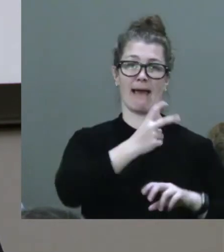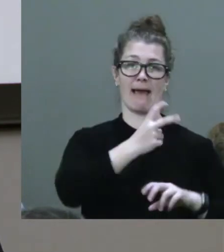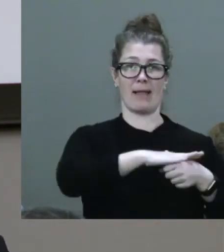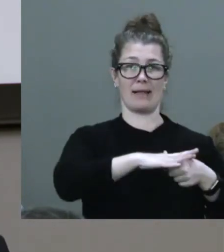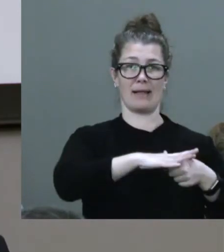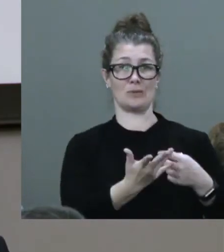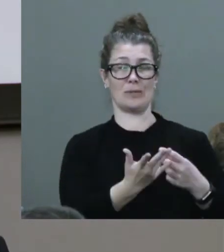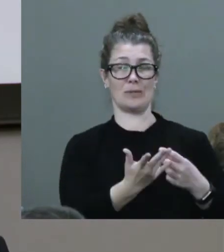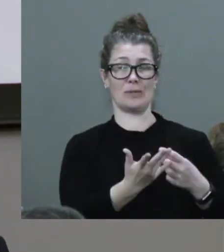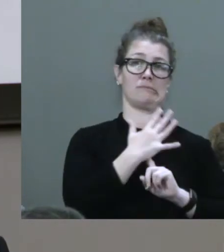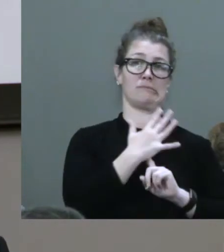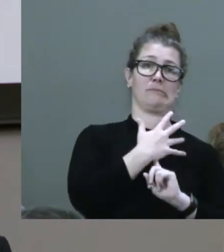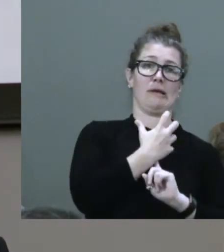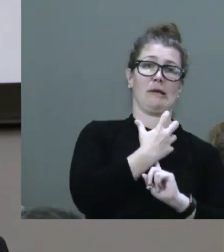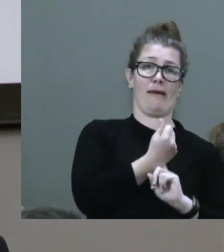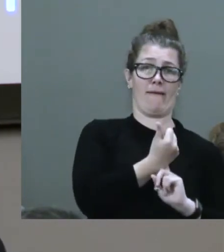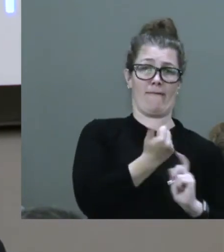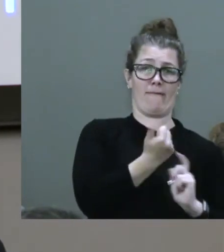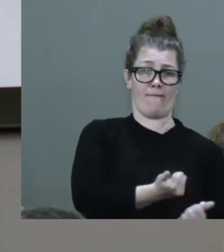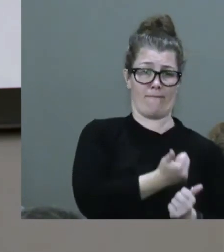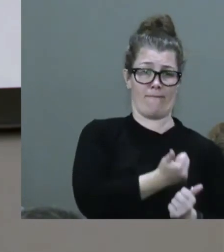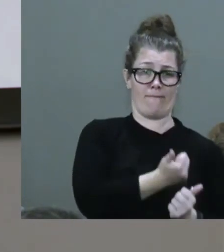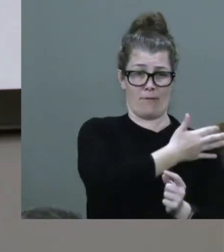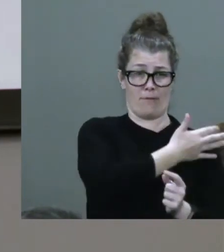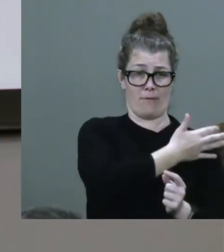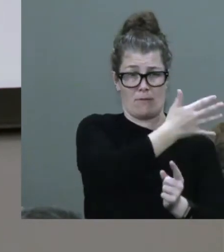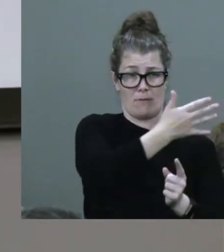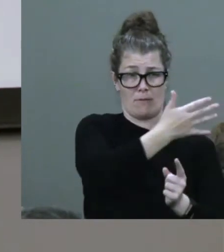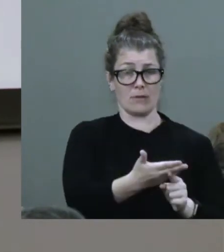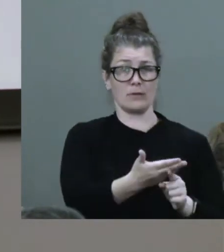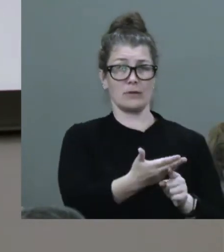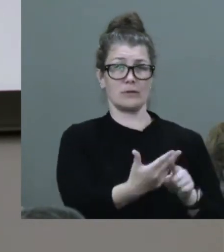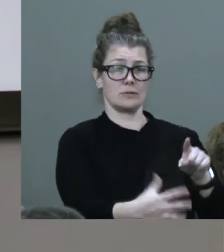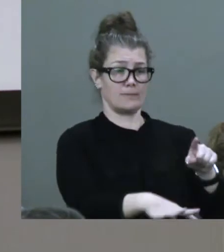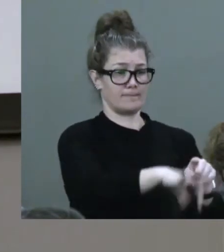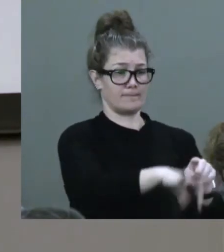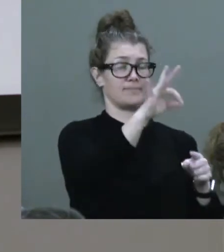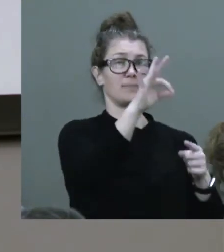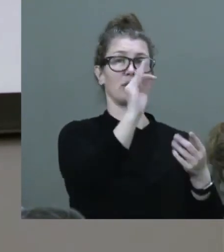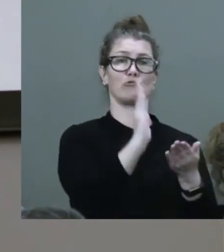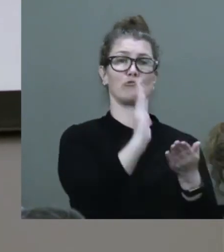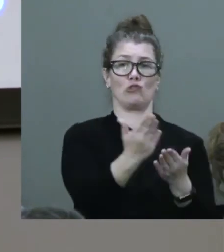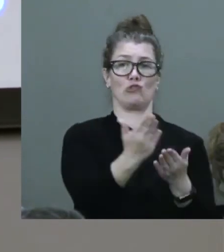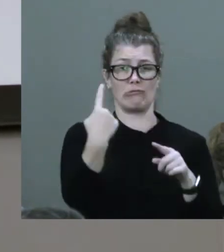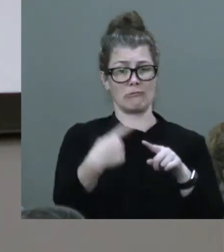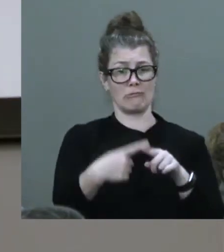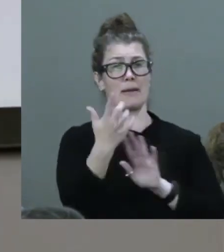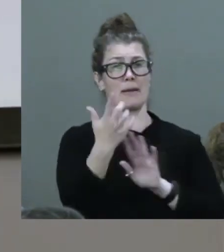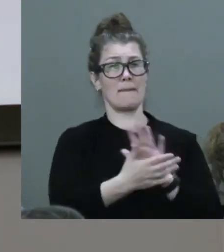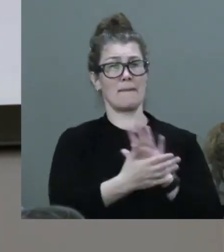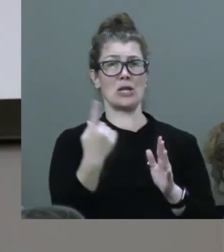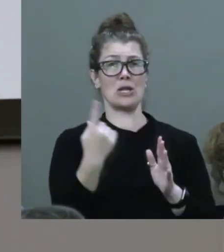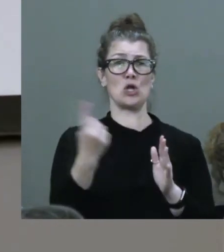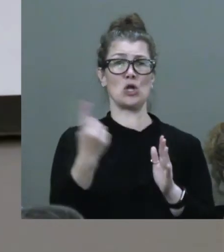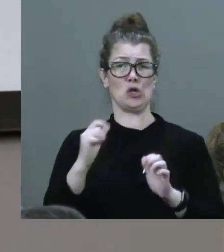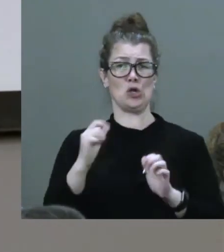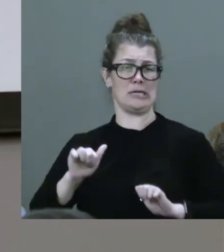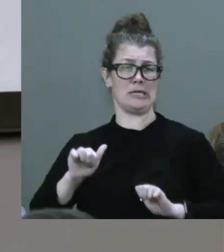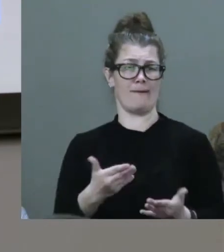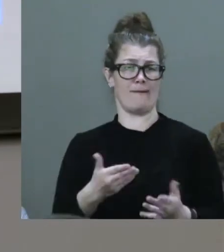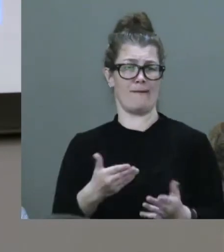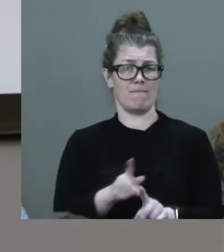To seek out the truth and to seek the perpetrators of violence